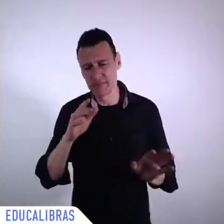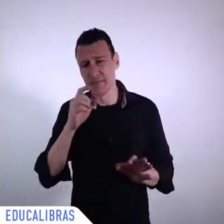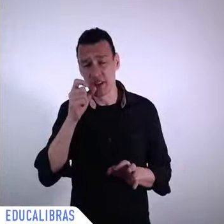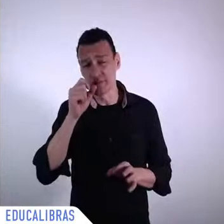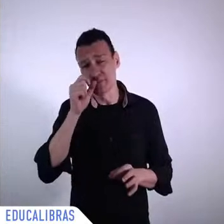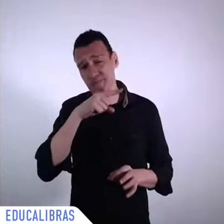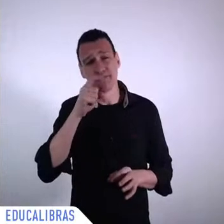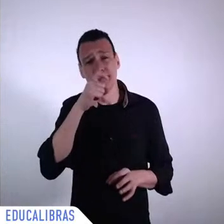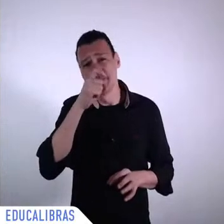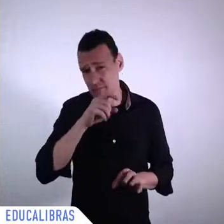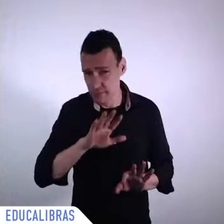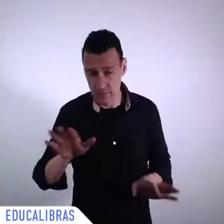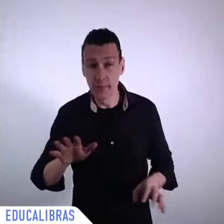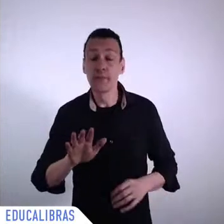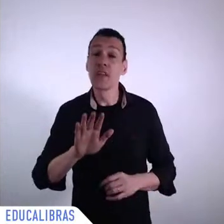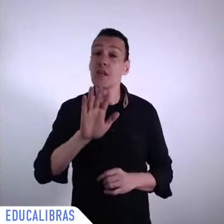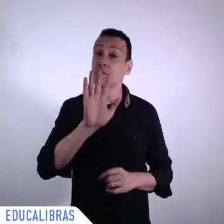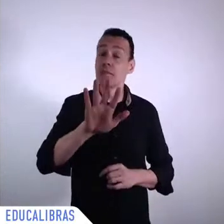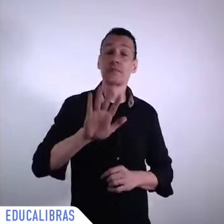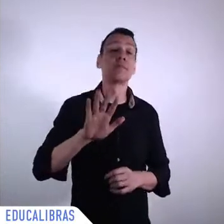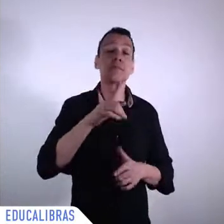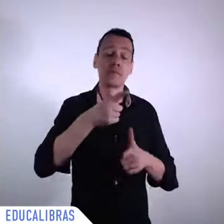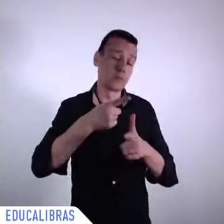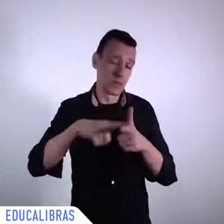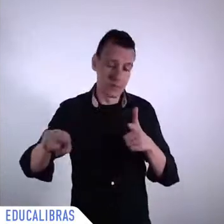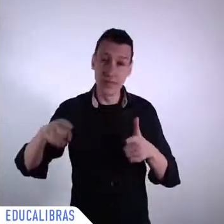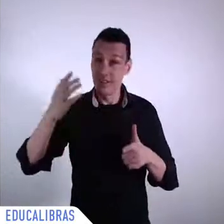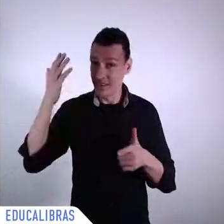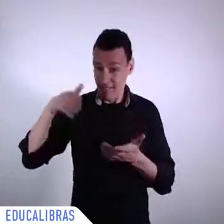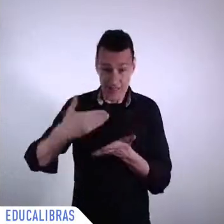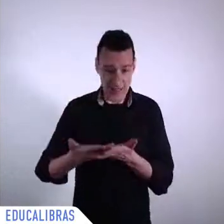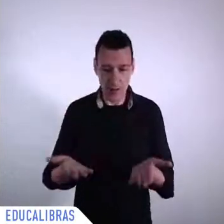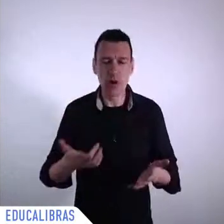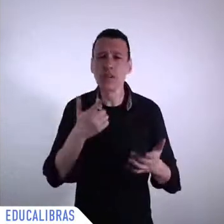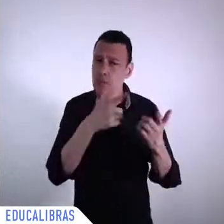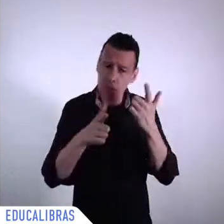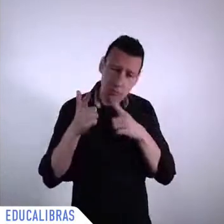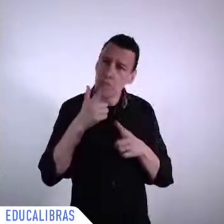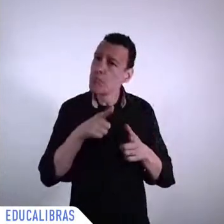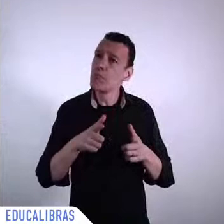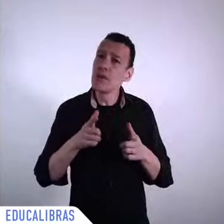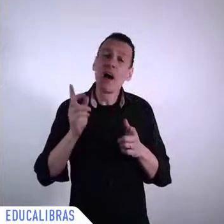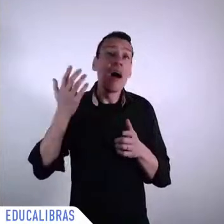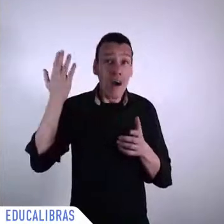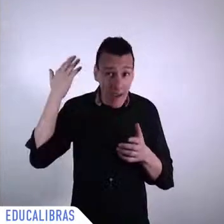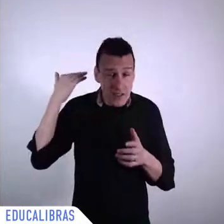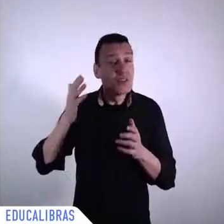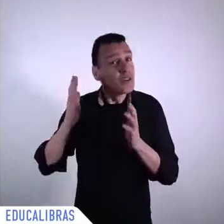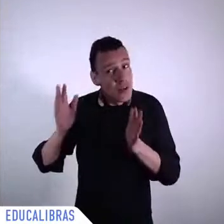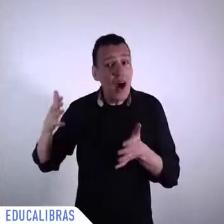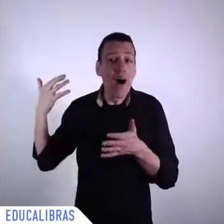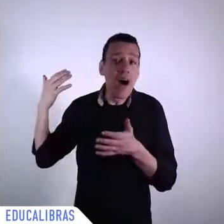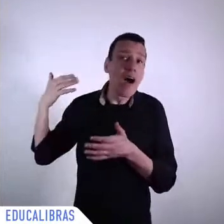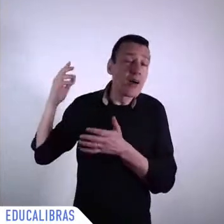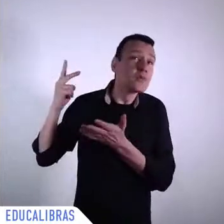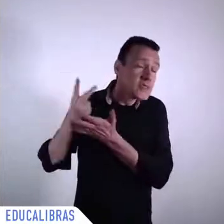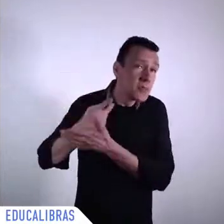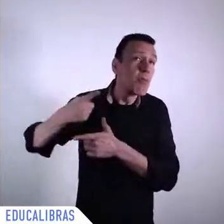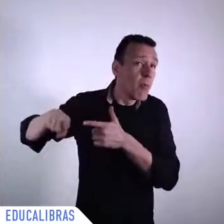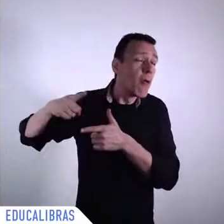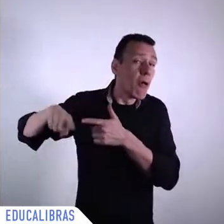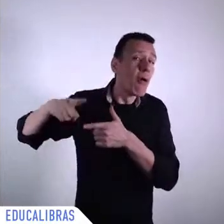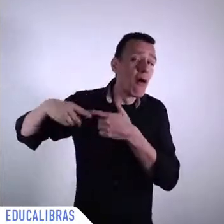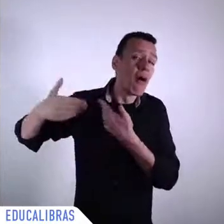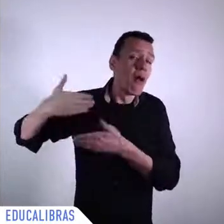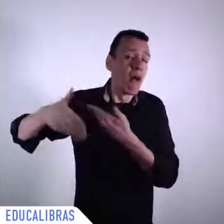and I'm not a naive person, and I have lived quite a long, but I never saw this concept of post-truth, fake